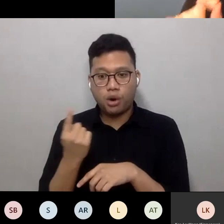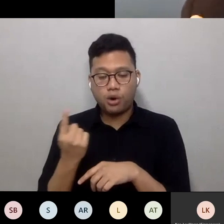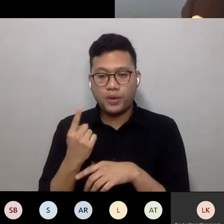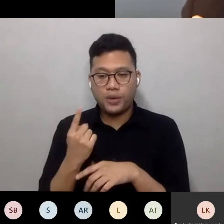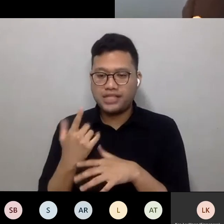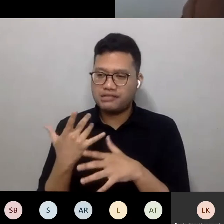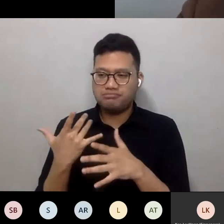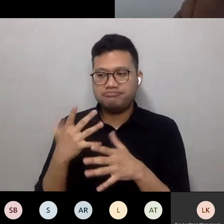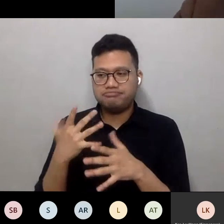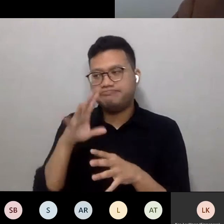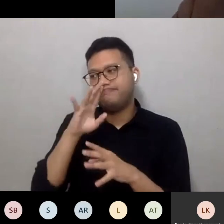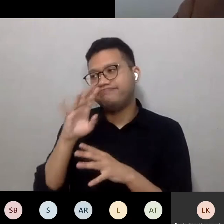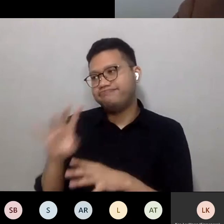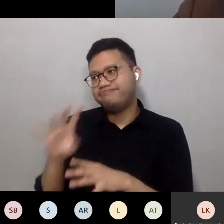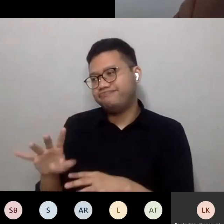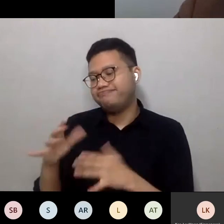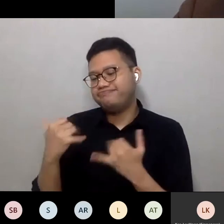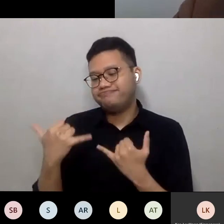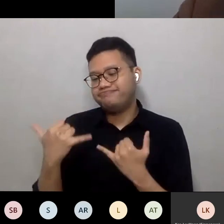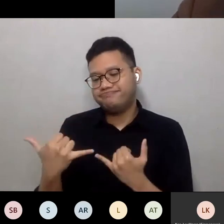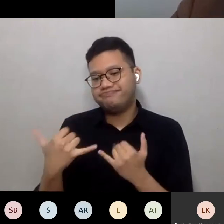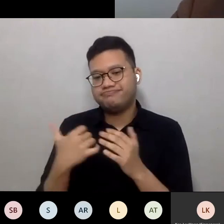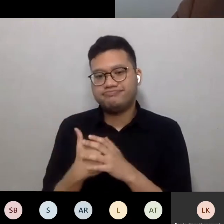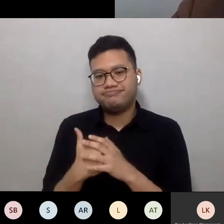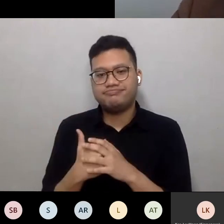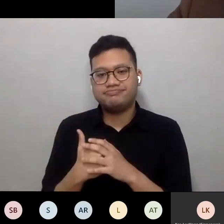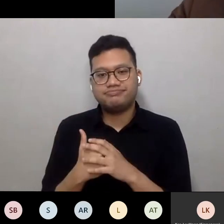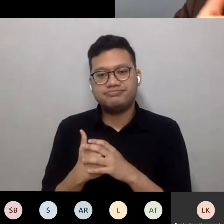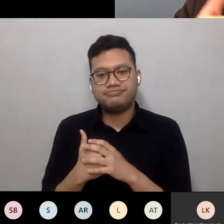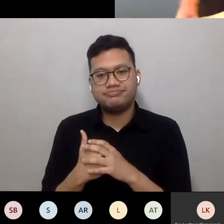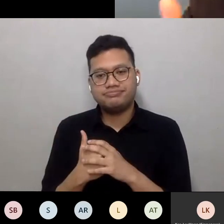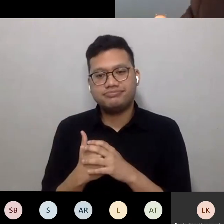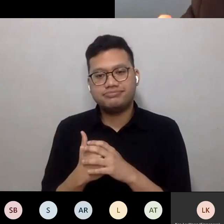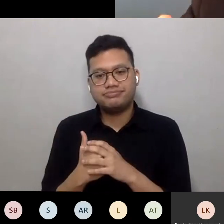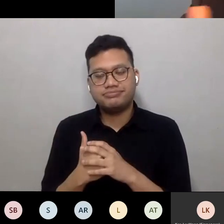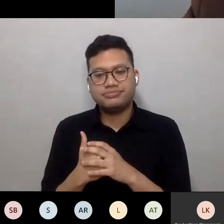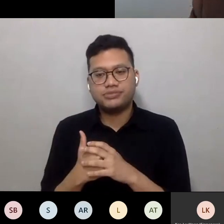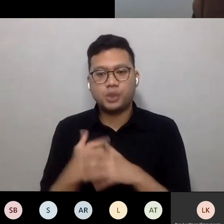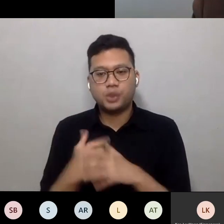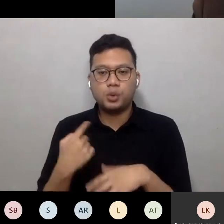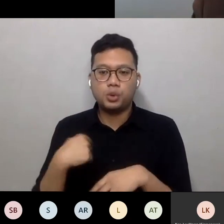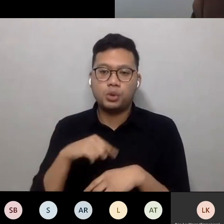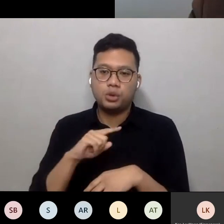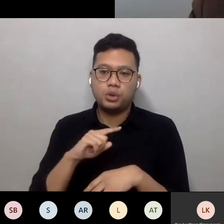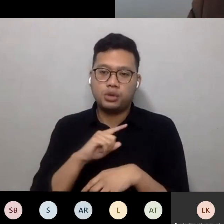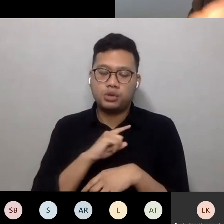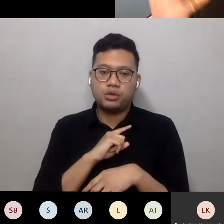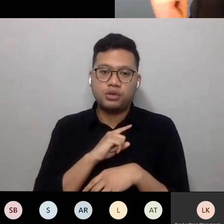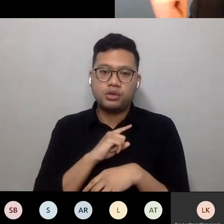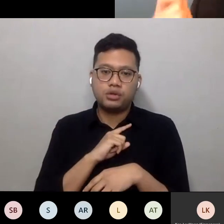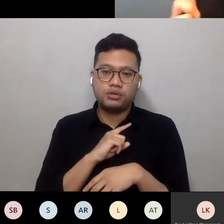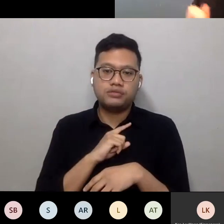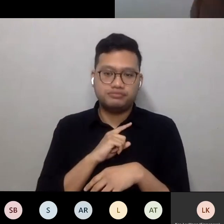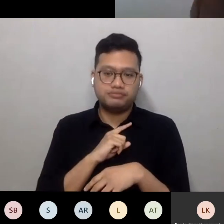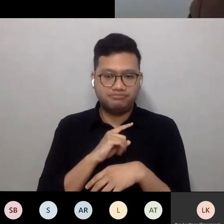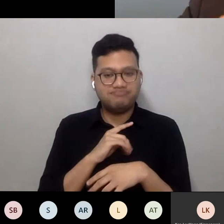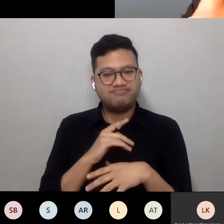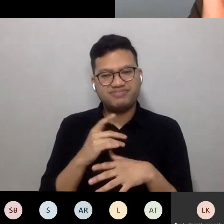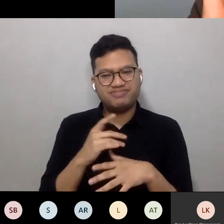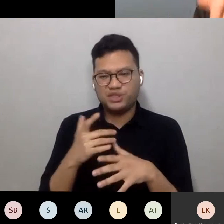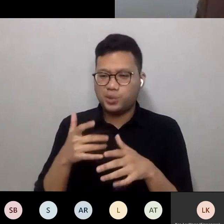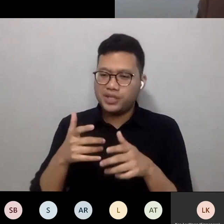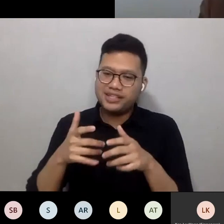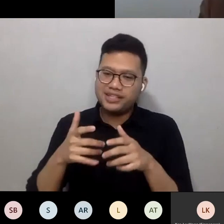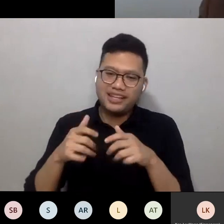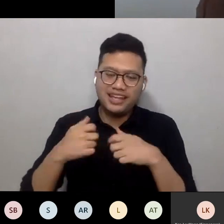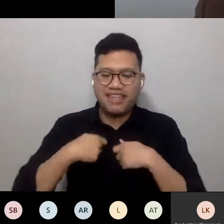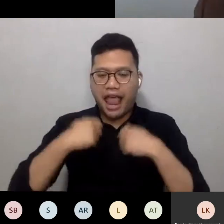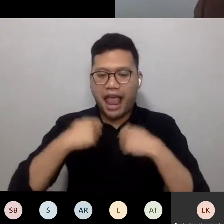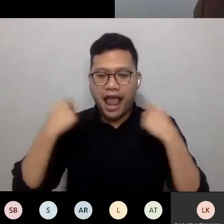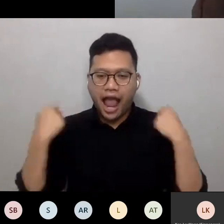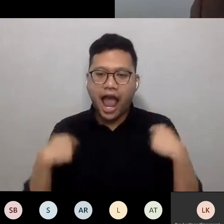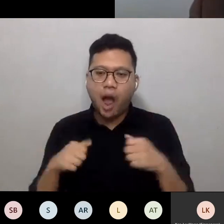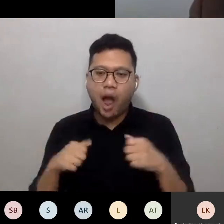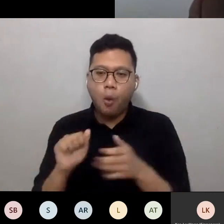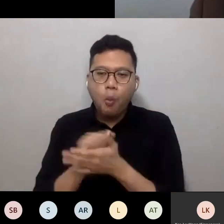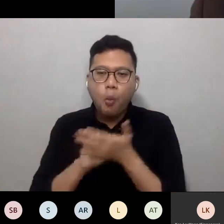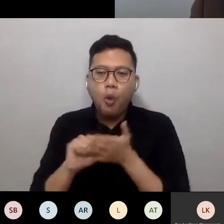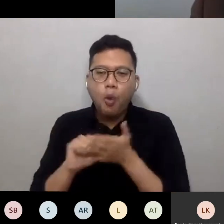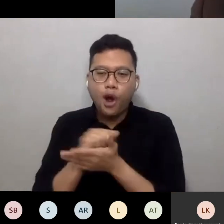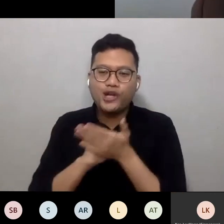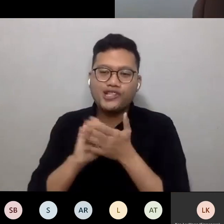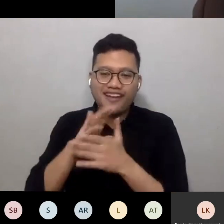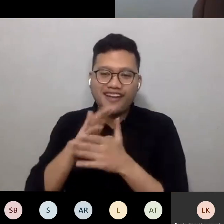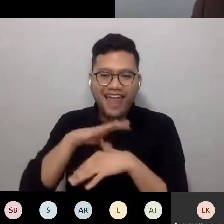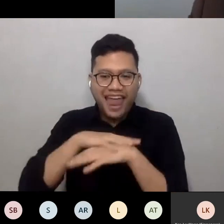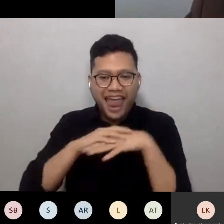granted now where we might be preparing ourselves to move inside, take off the jacket, wash the hands.